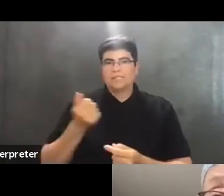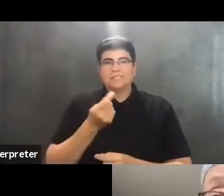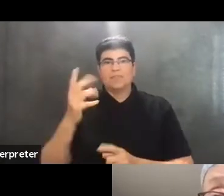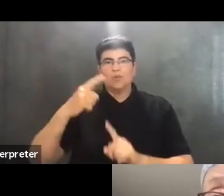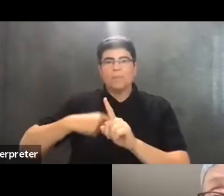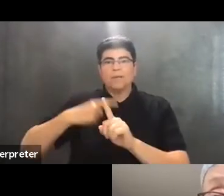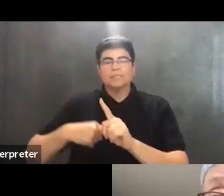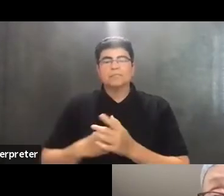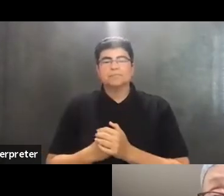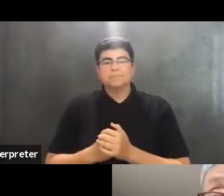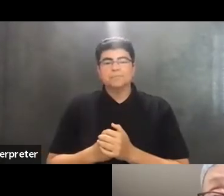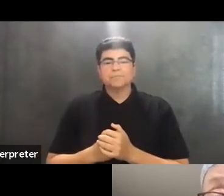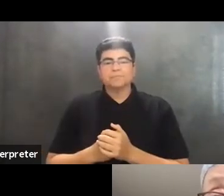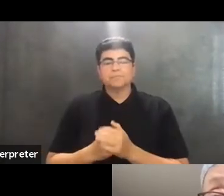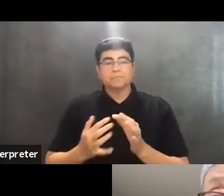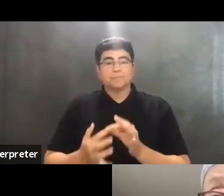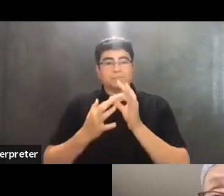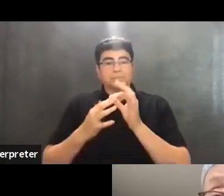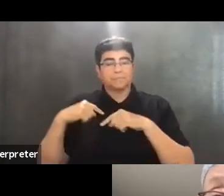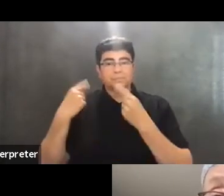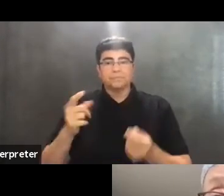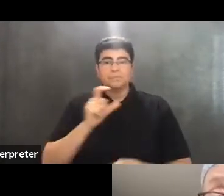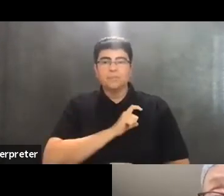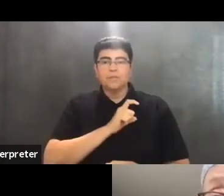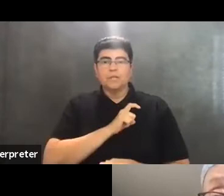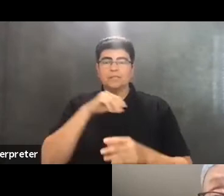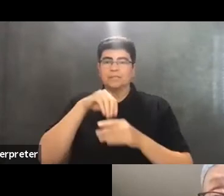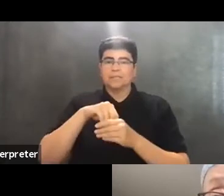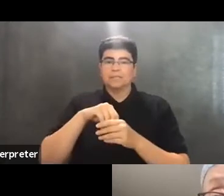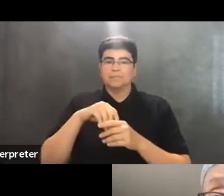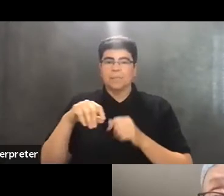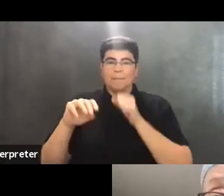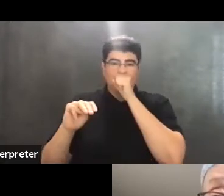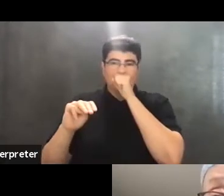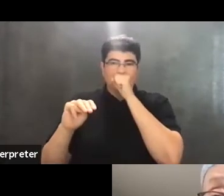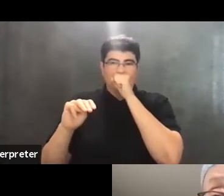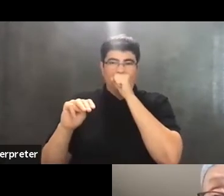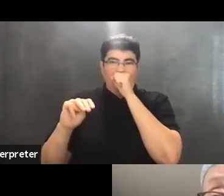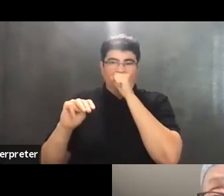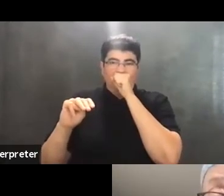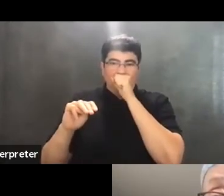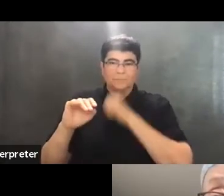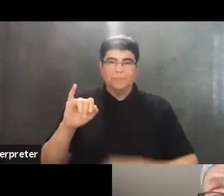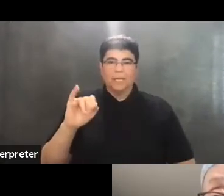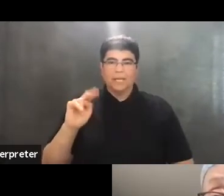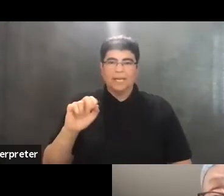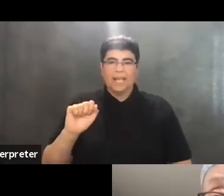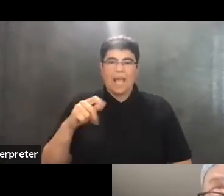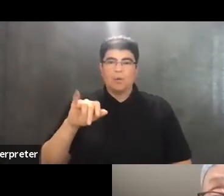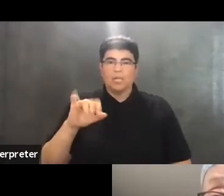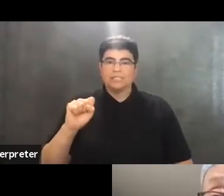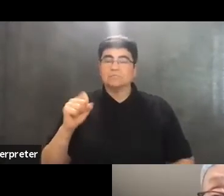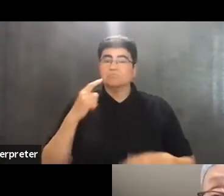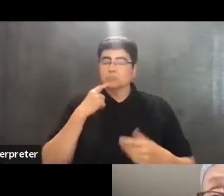especially since the police in Minneapolis killed so brutally